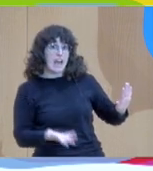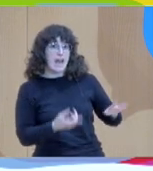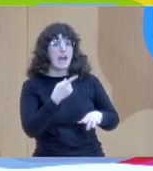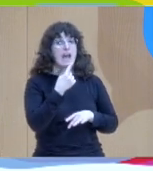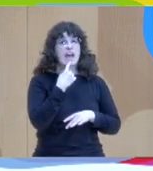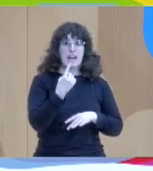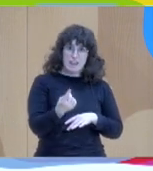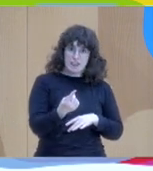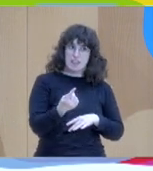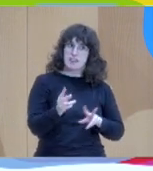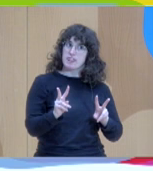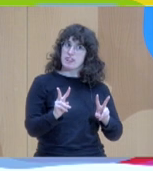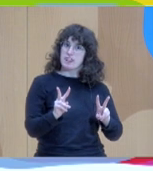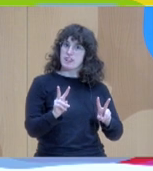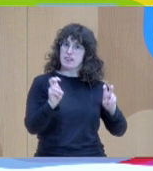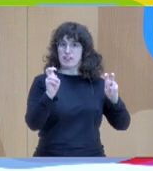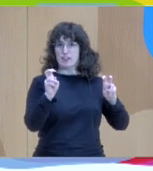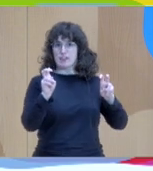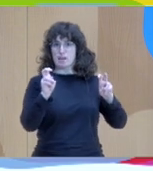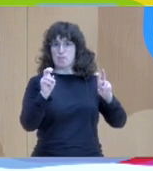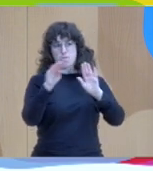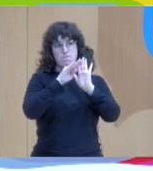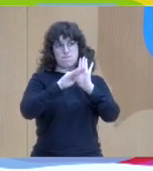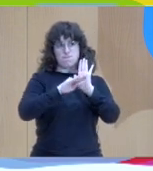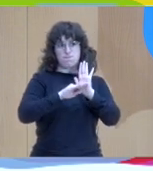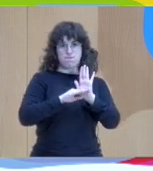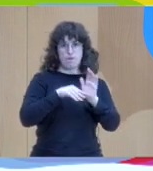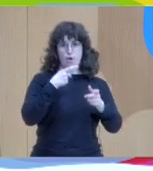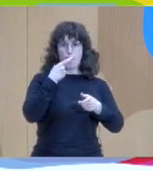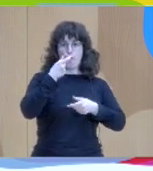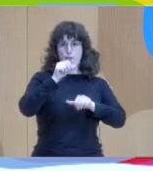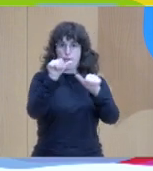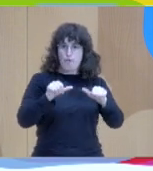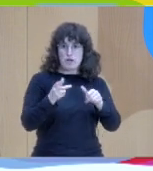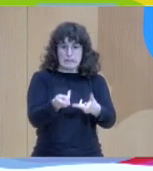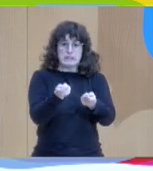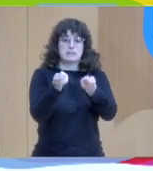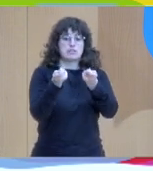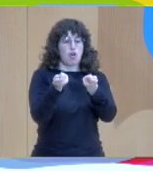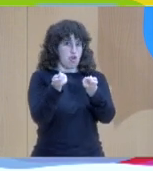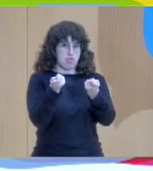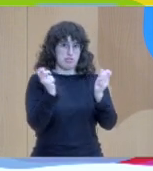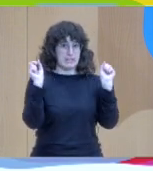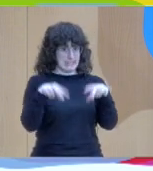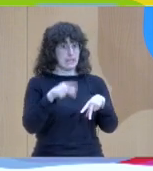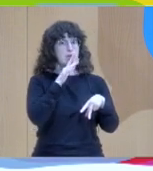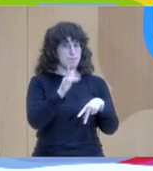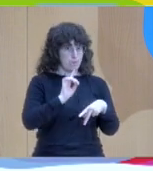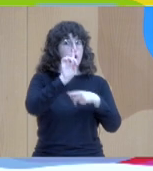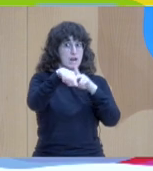because there's something better coming and the better won't come if you start to control